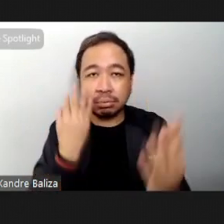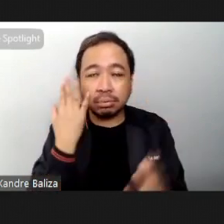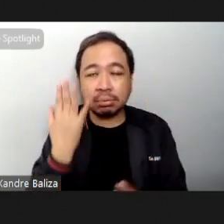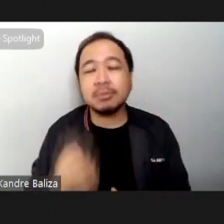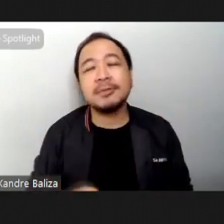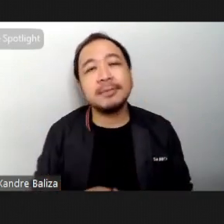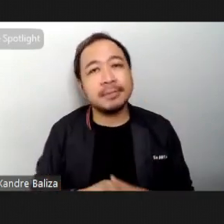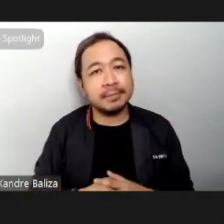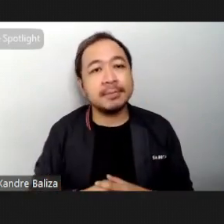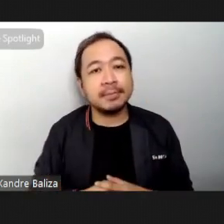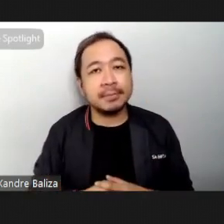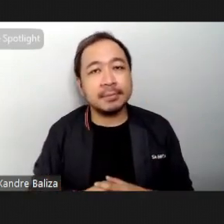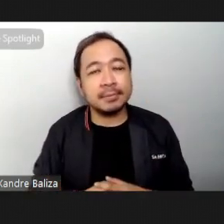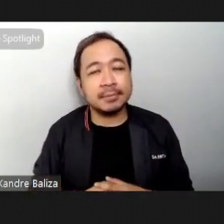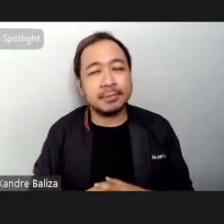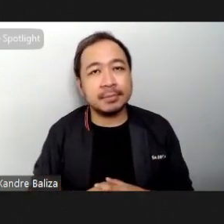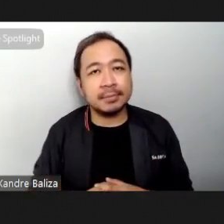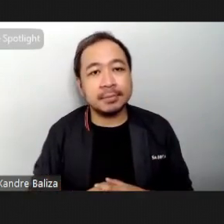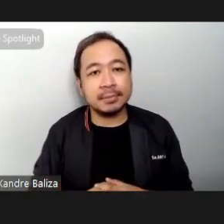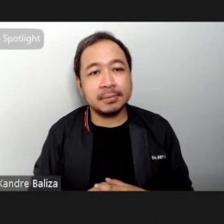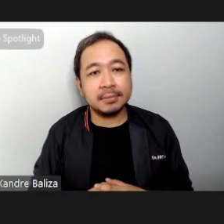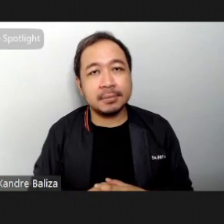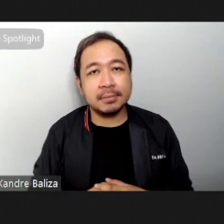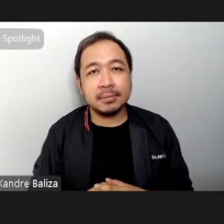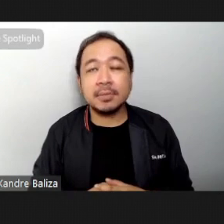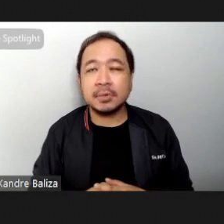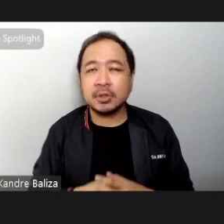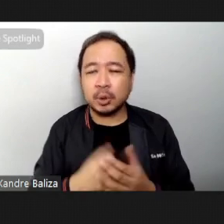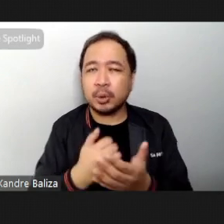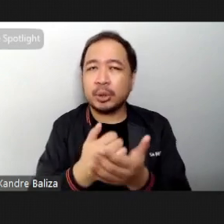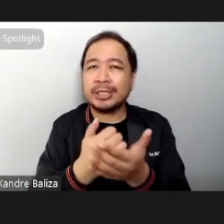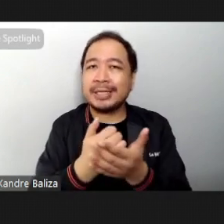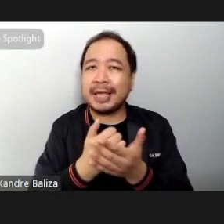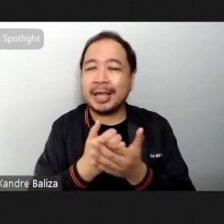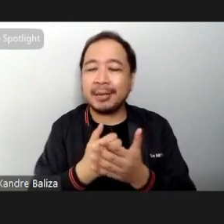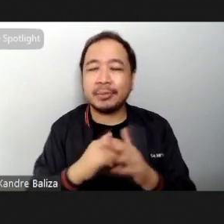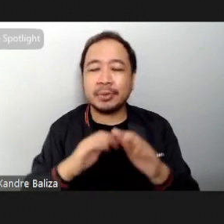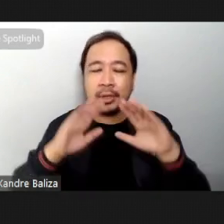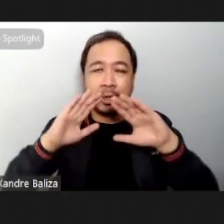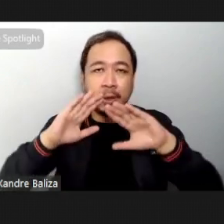And this also calms you down and relaxes you.